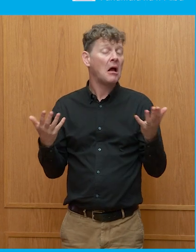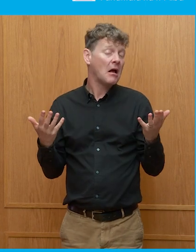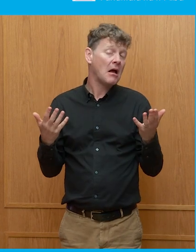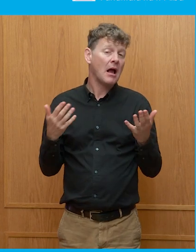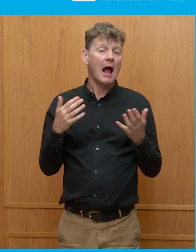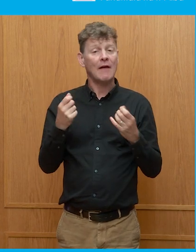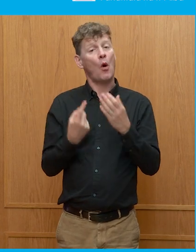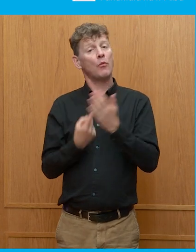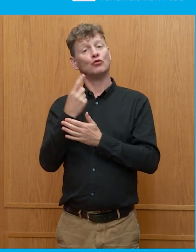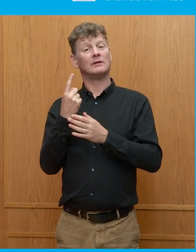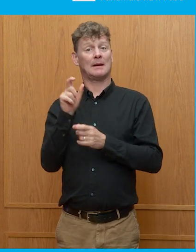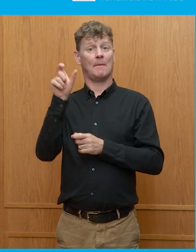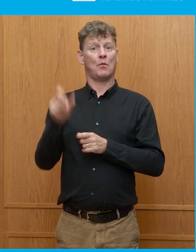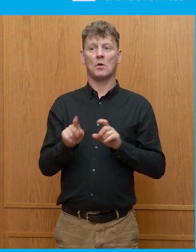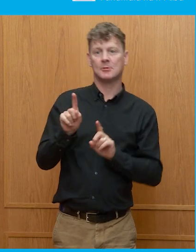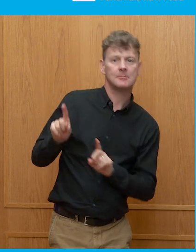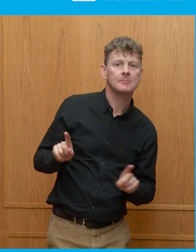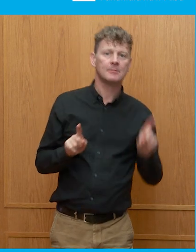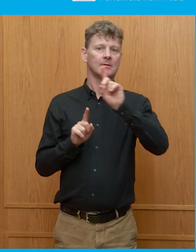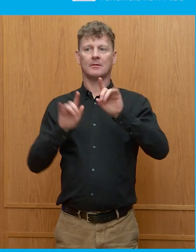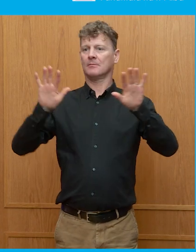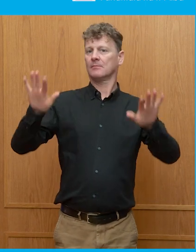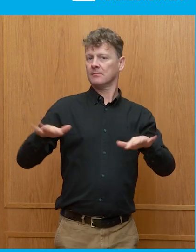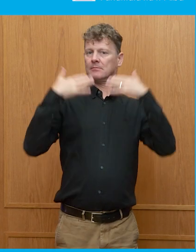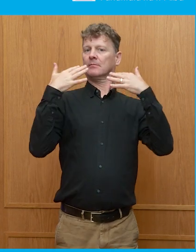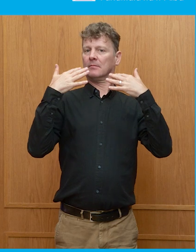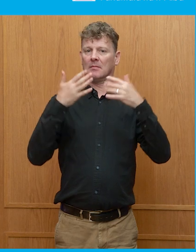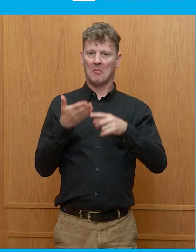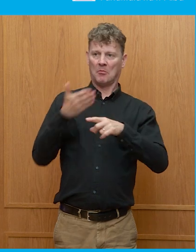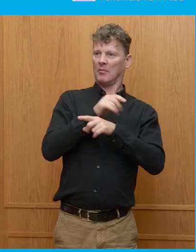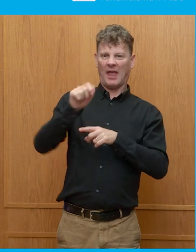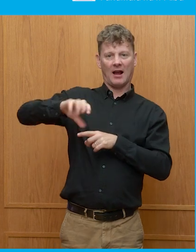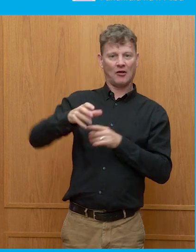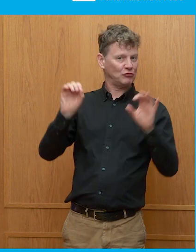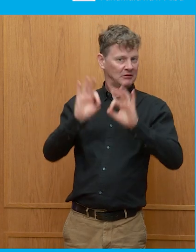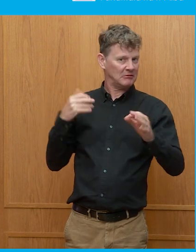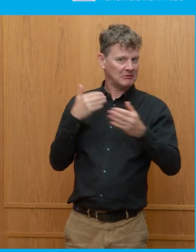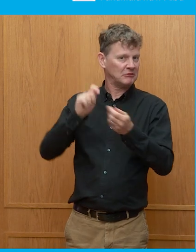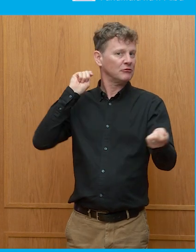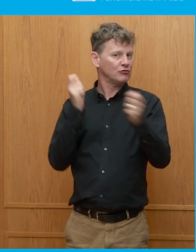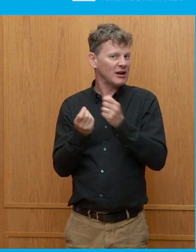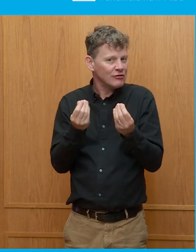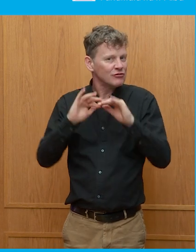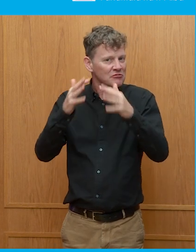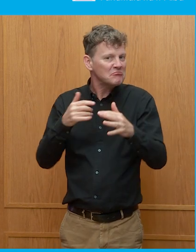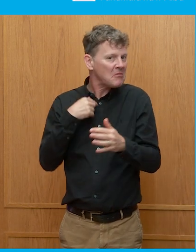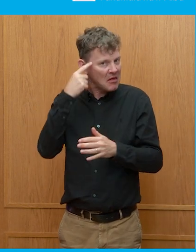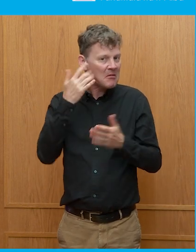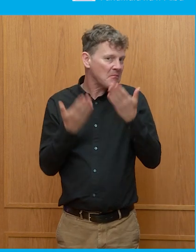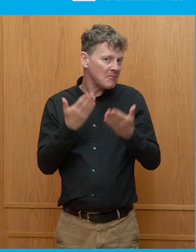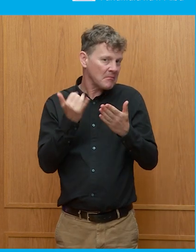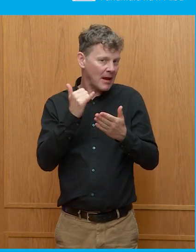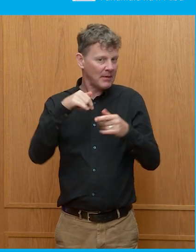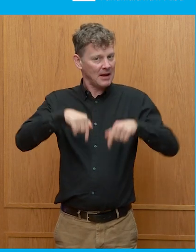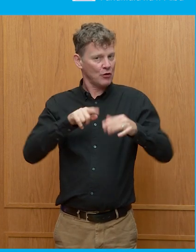to step up and maybe fill a role that hadn't previously existed. I think the effect that maybe you were talking about a little bit, Nicola, in the UK,